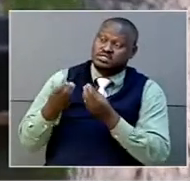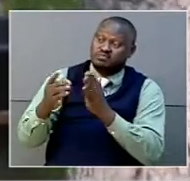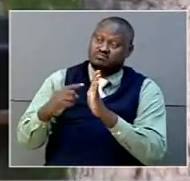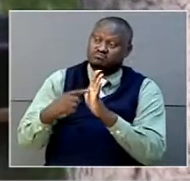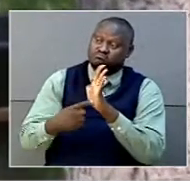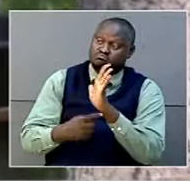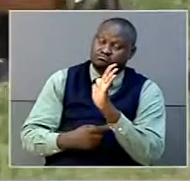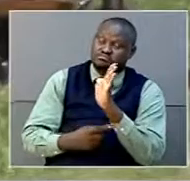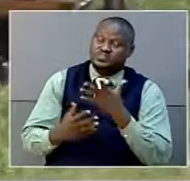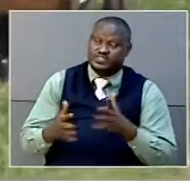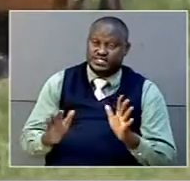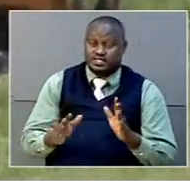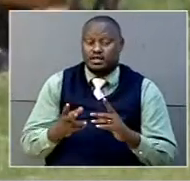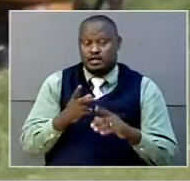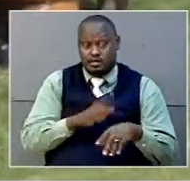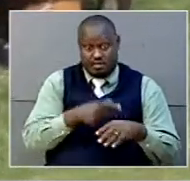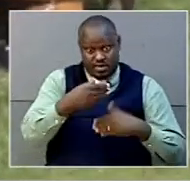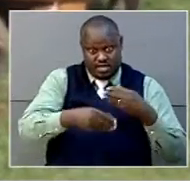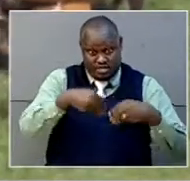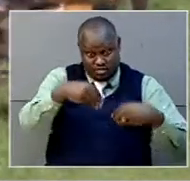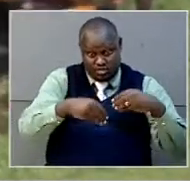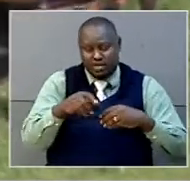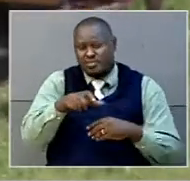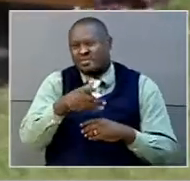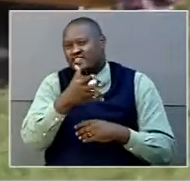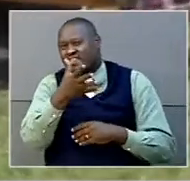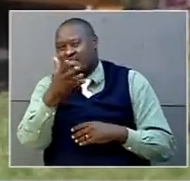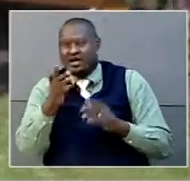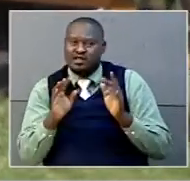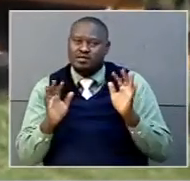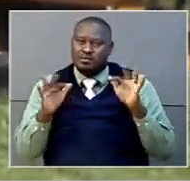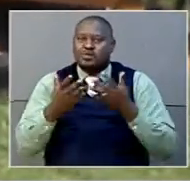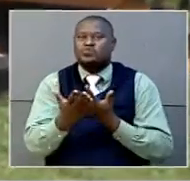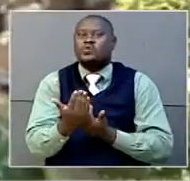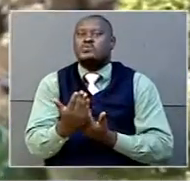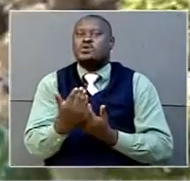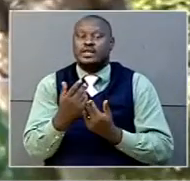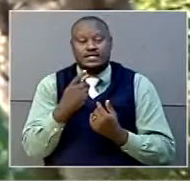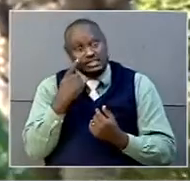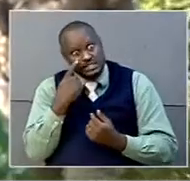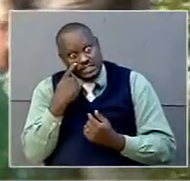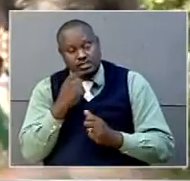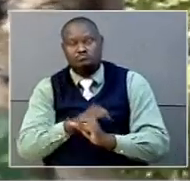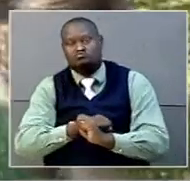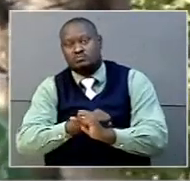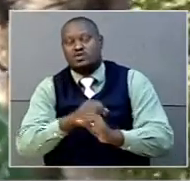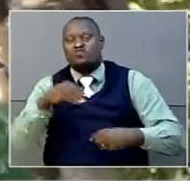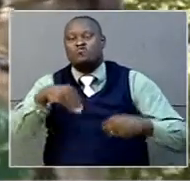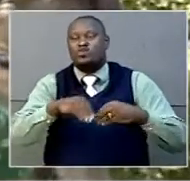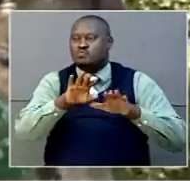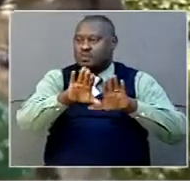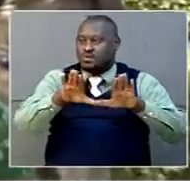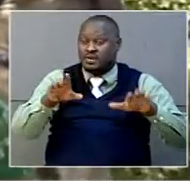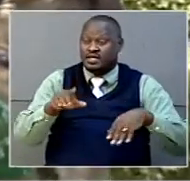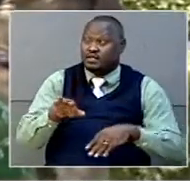staff during and after polls. Some voters were seen camping at the polling station in the name of guarding their votes. By